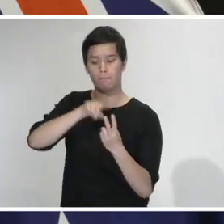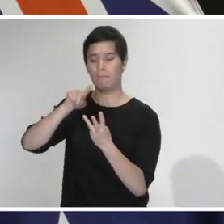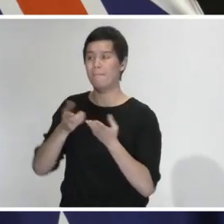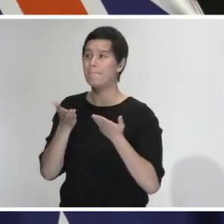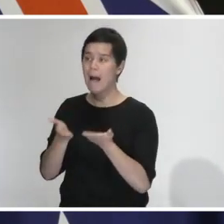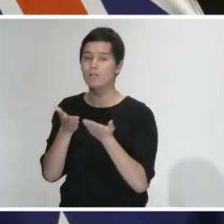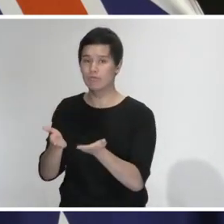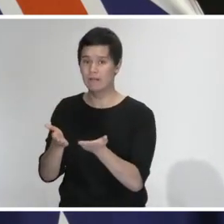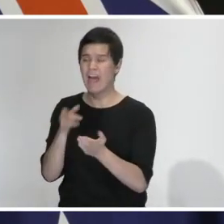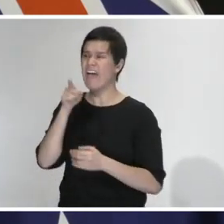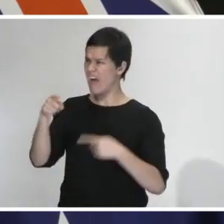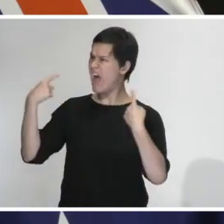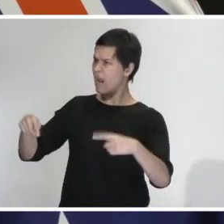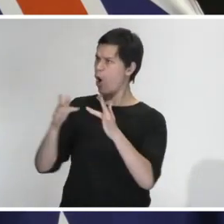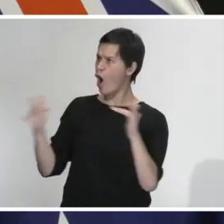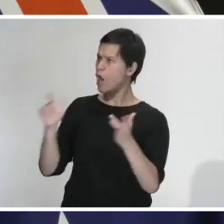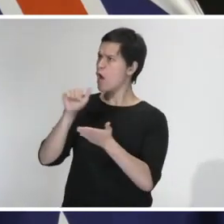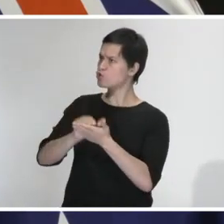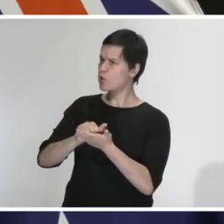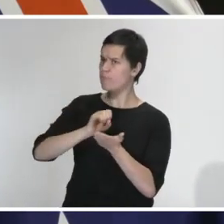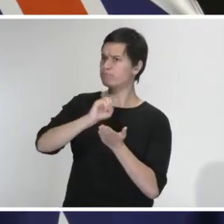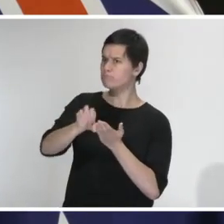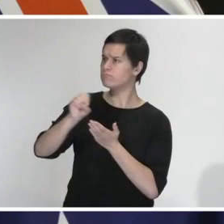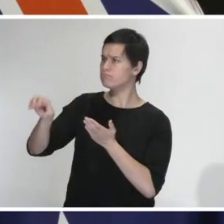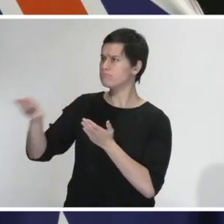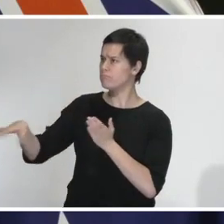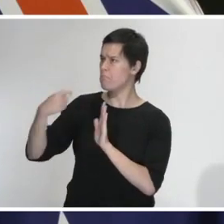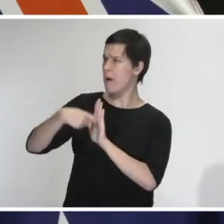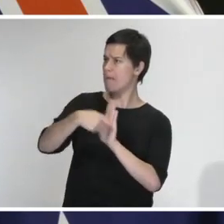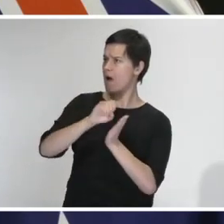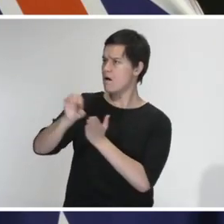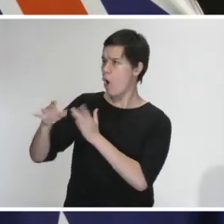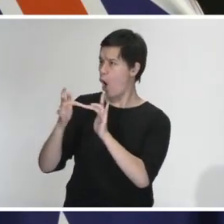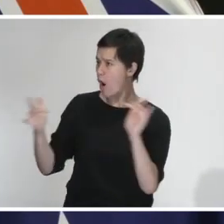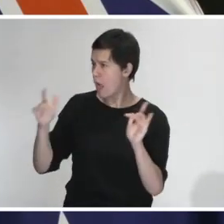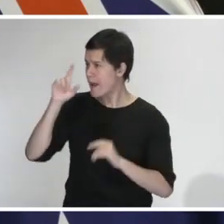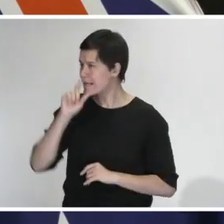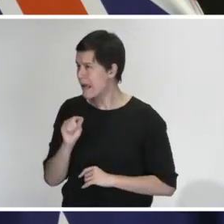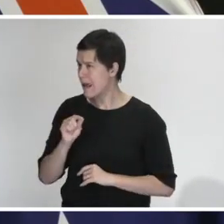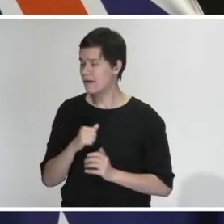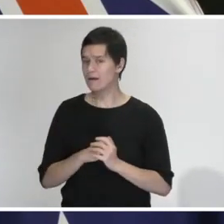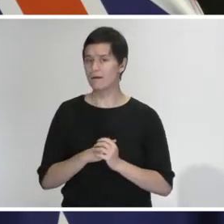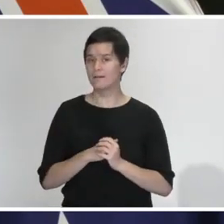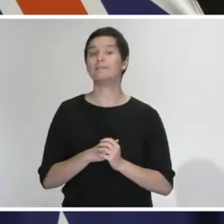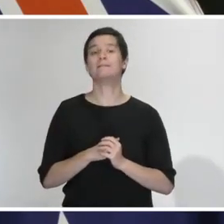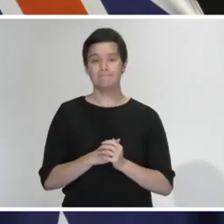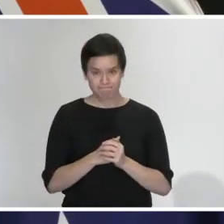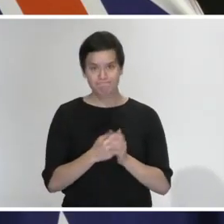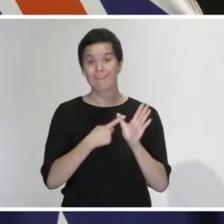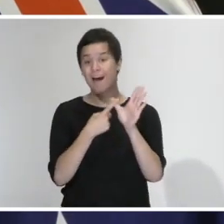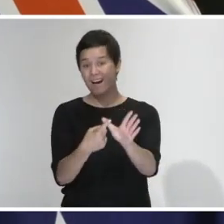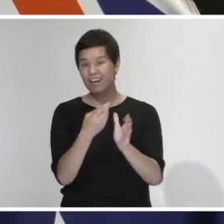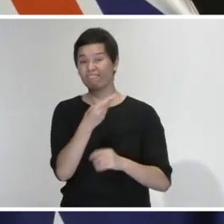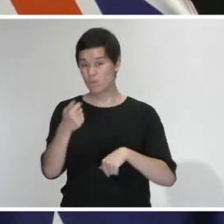Can you just clarify that for people watching whether that's allowed? Yeah, so you will have heard me reference a few times now